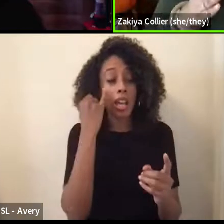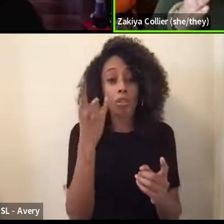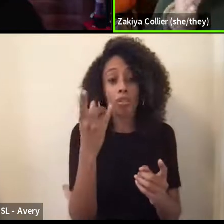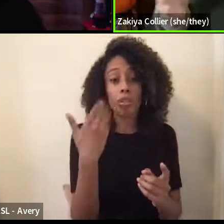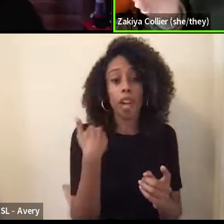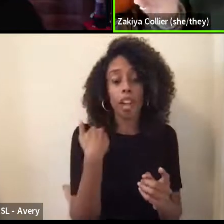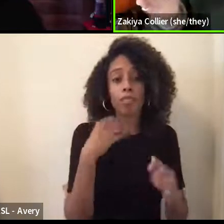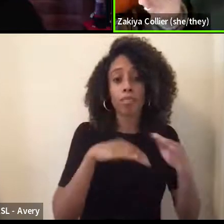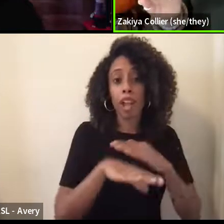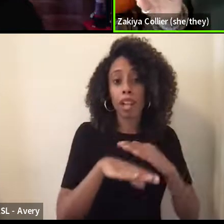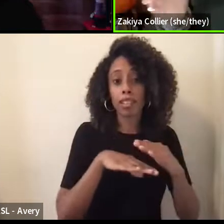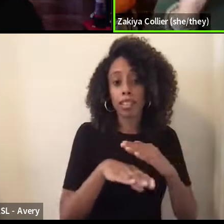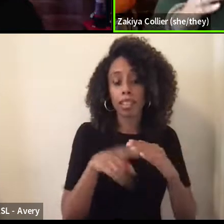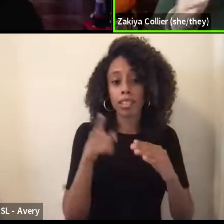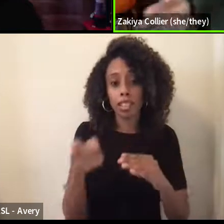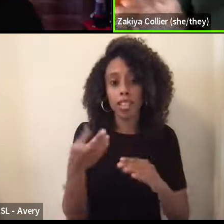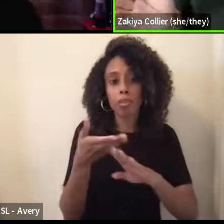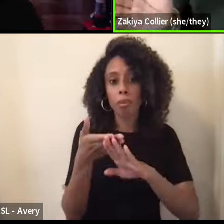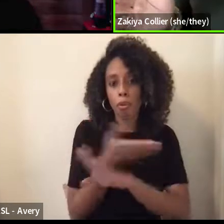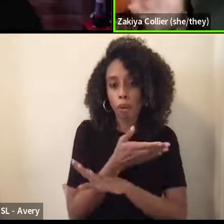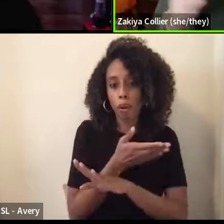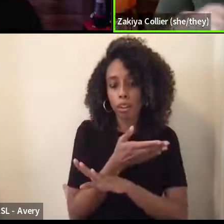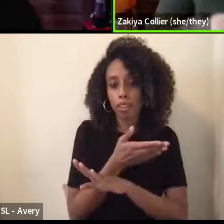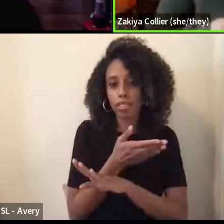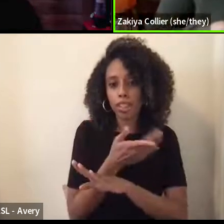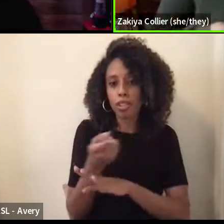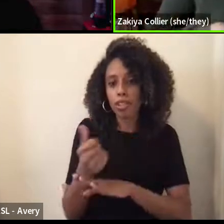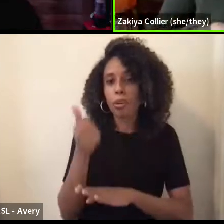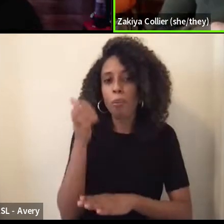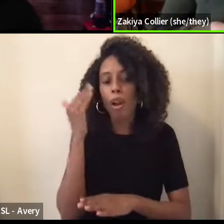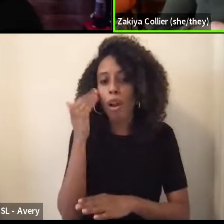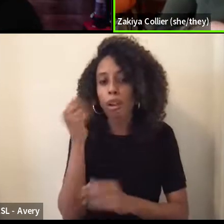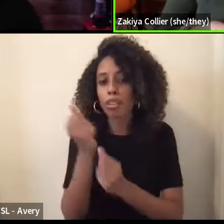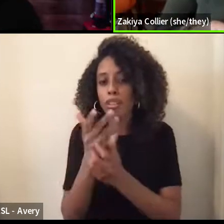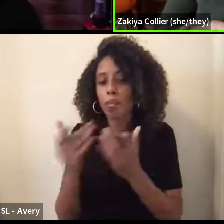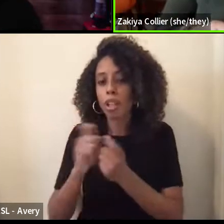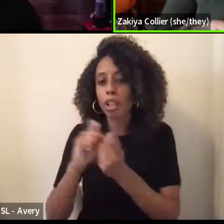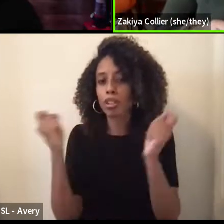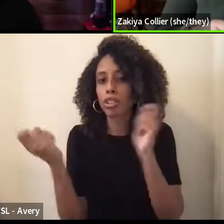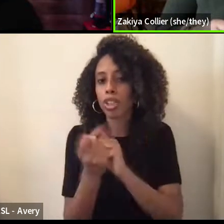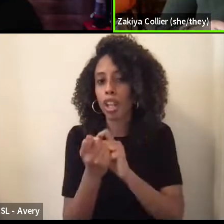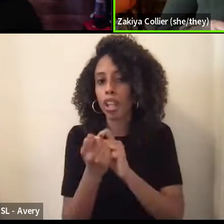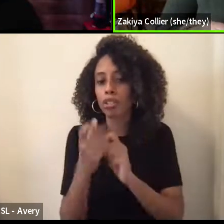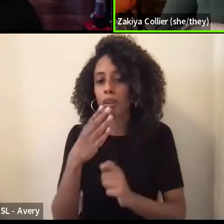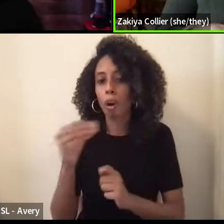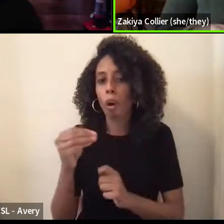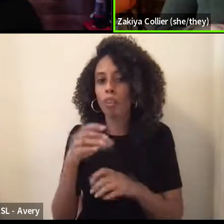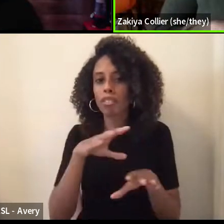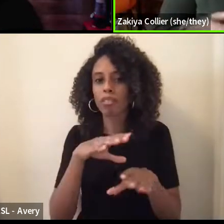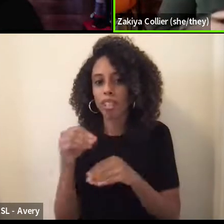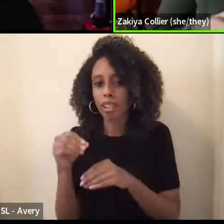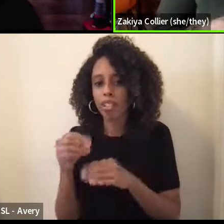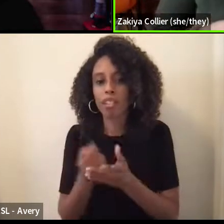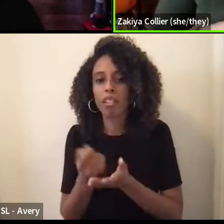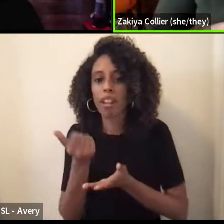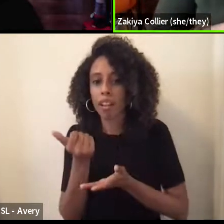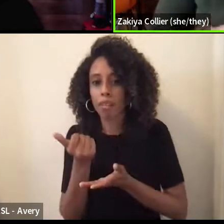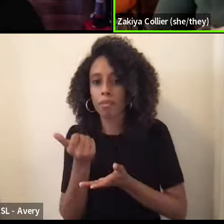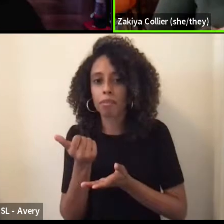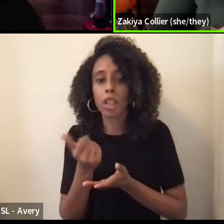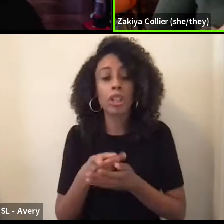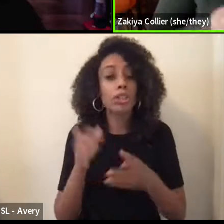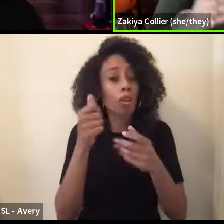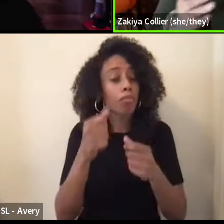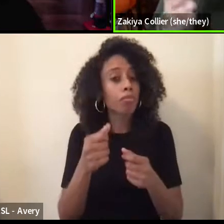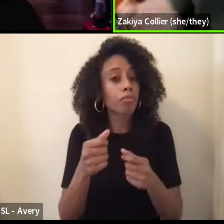like something has been changed, something has been removed. Um, and so, you know, understanding the importance of,